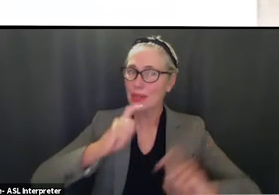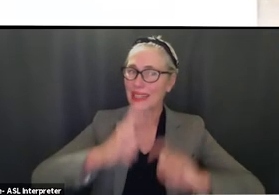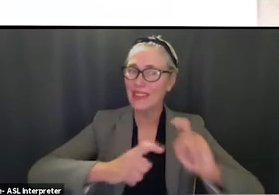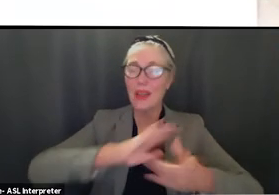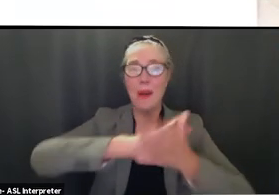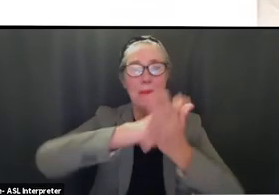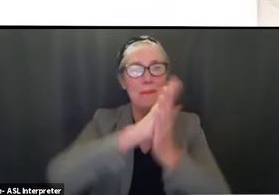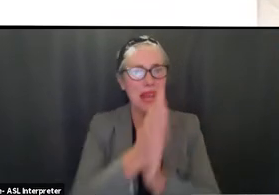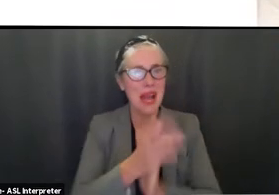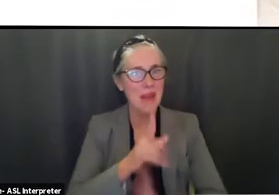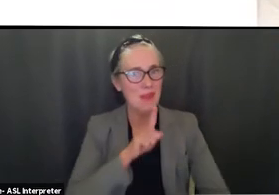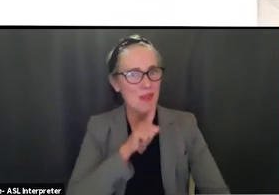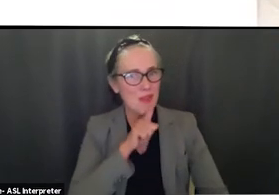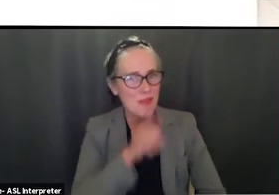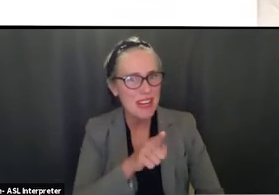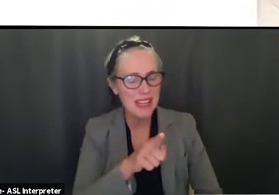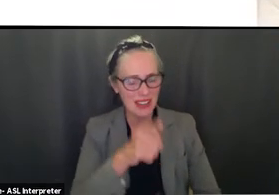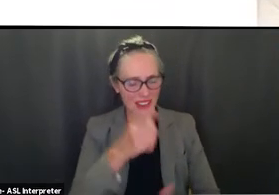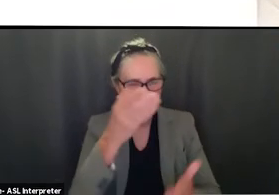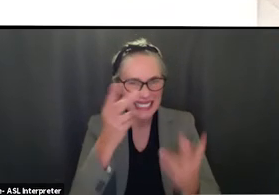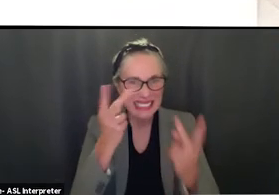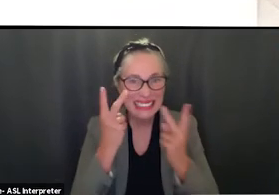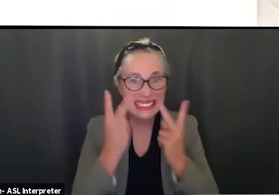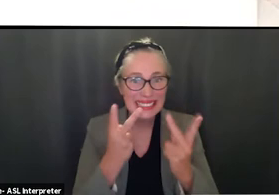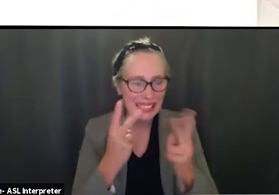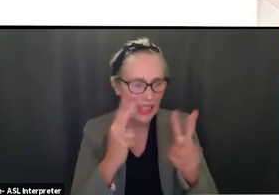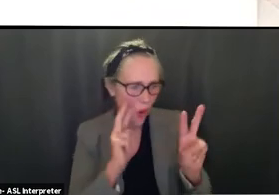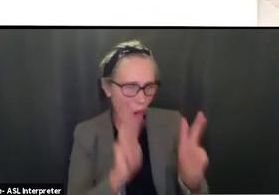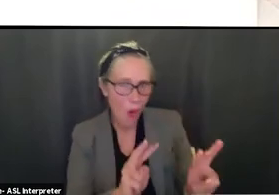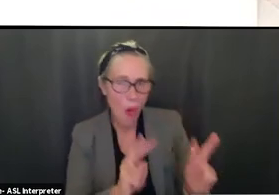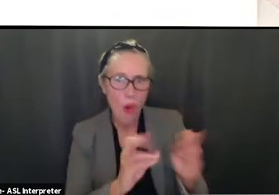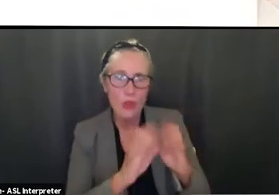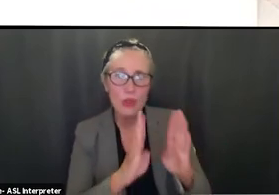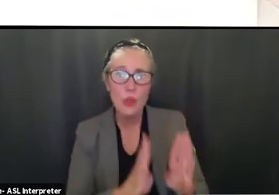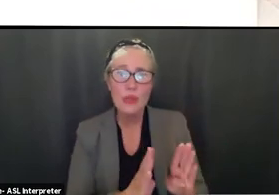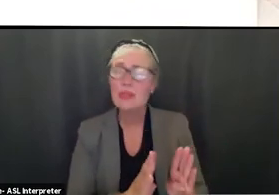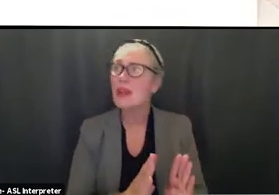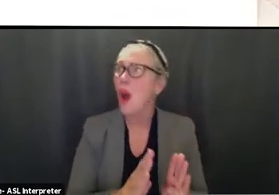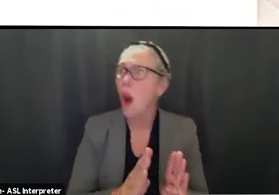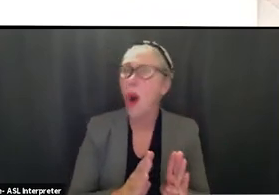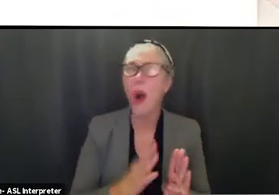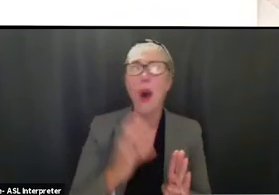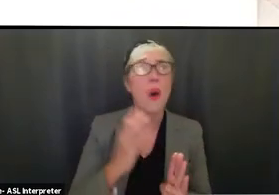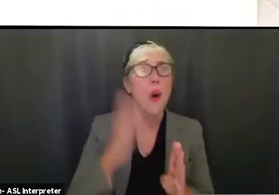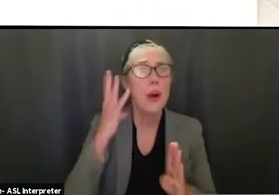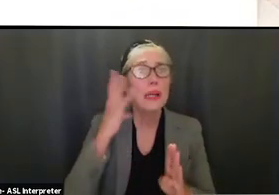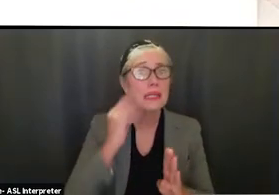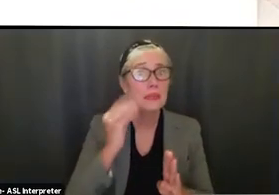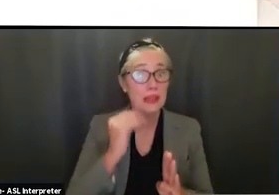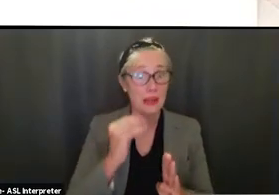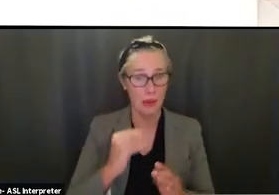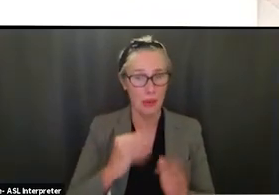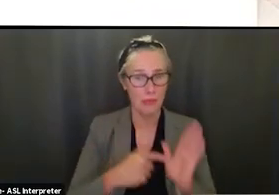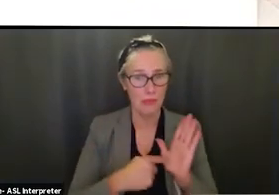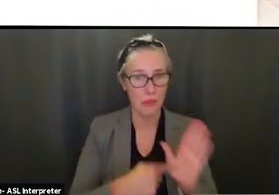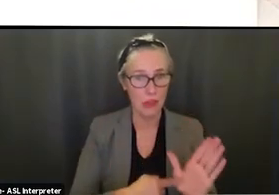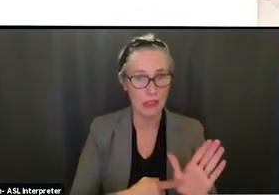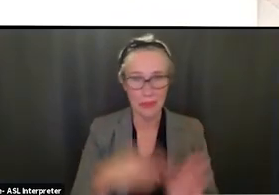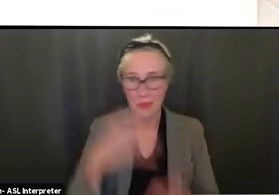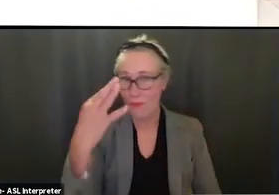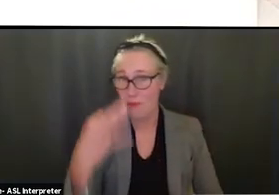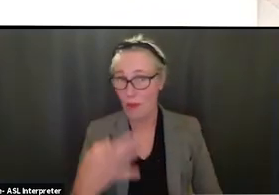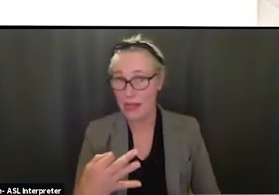and to be able to see our students experiencing first of all on fridays if you haven't noticed